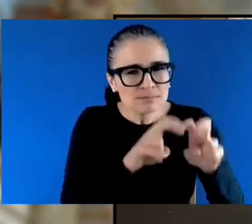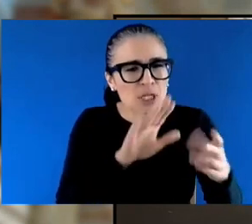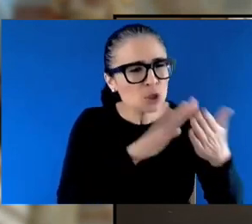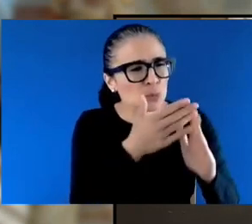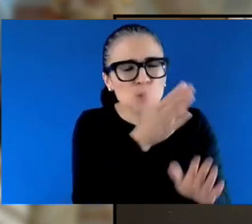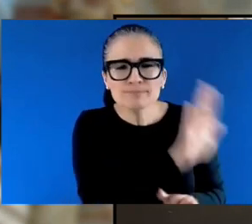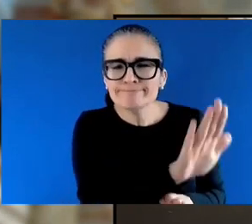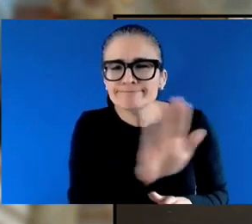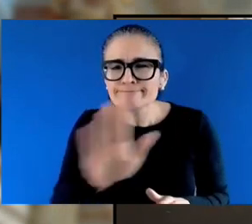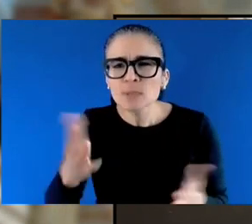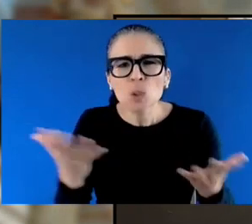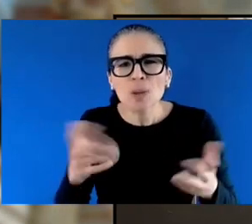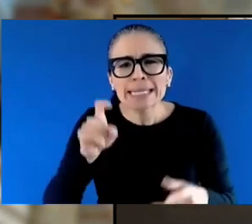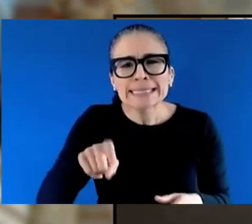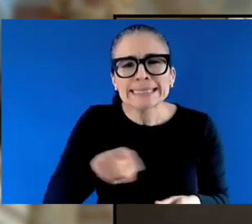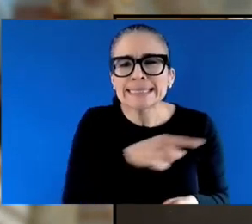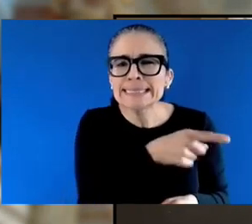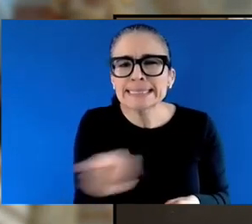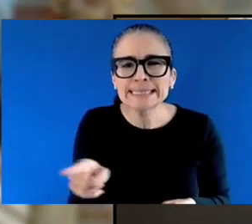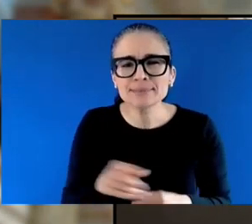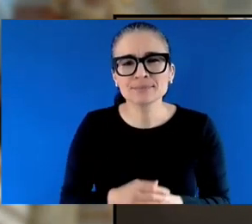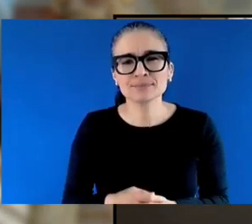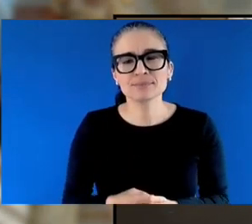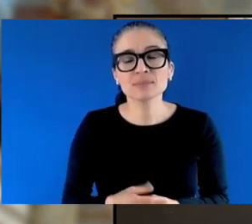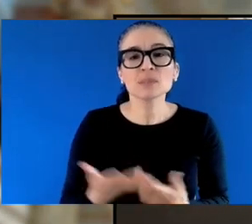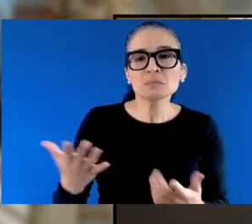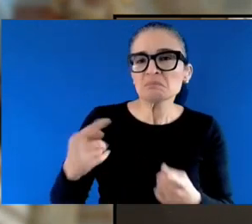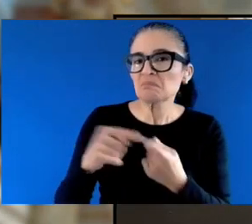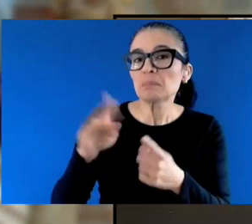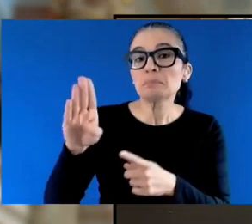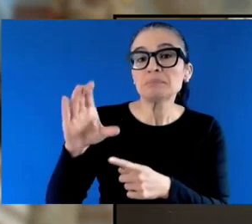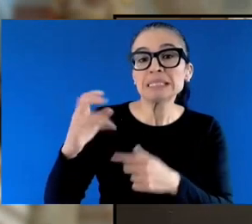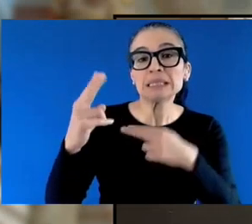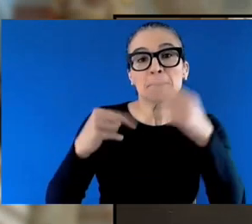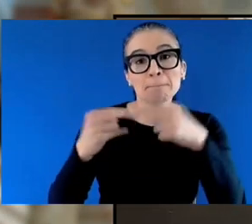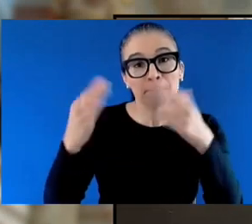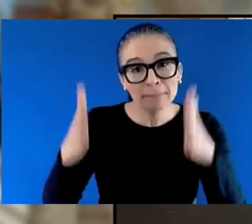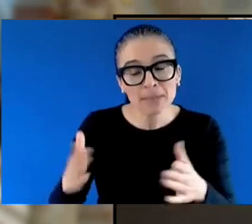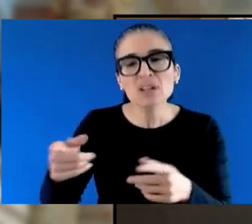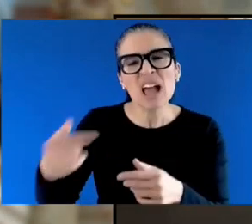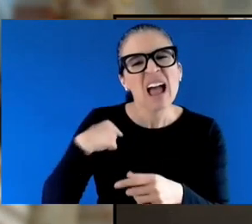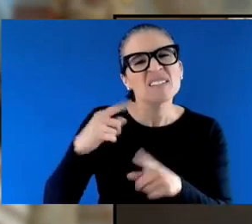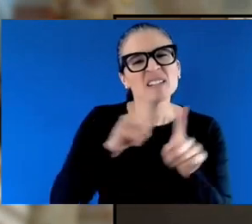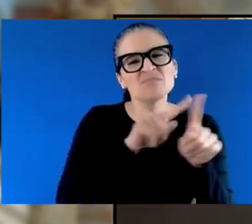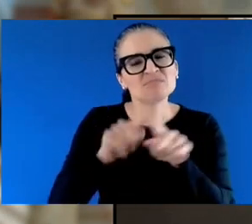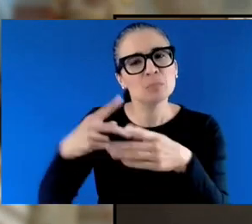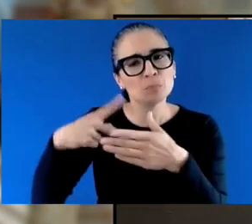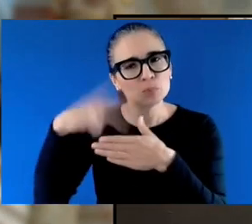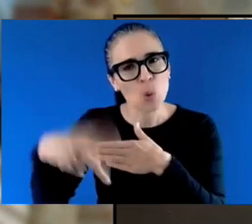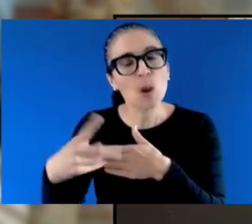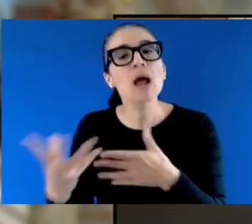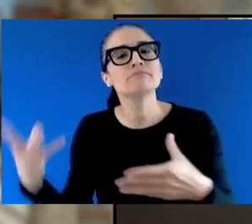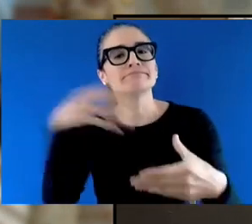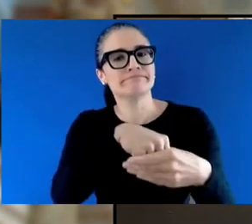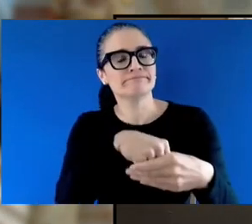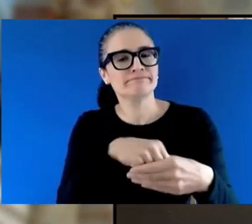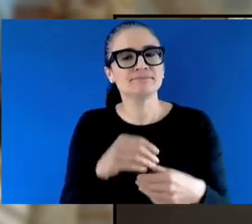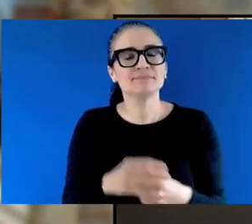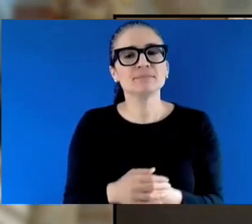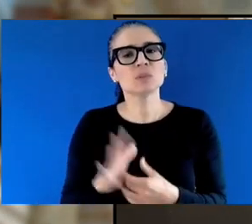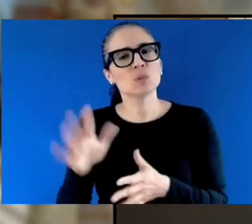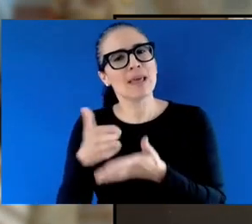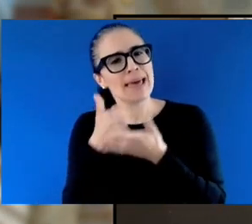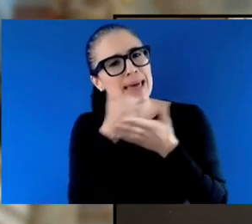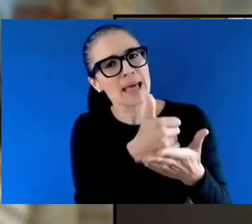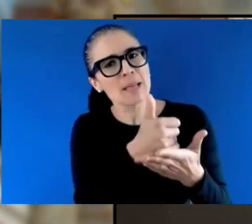non-profit partners who step up with a vision and commitment to bring affordable housing to fruition as part of our government's strategy to